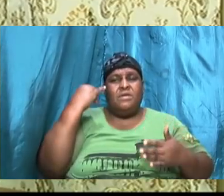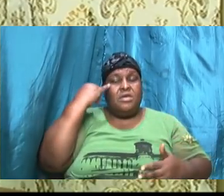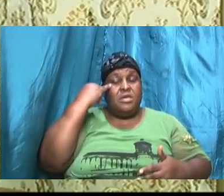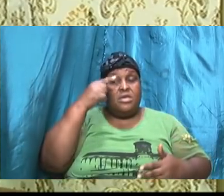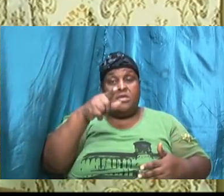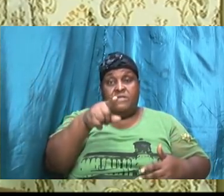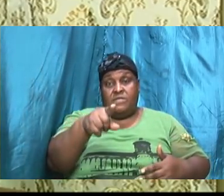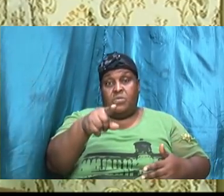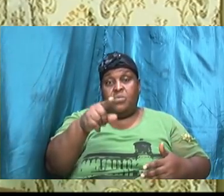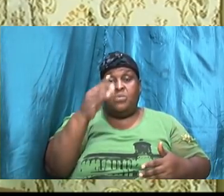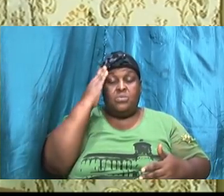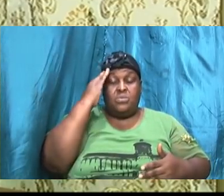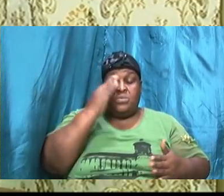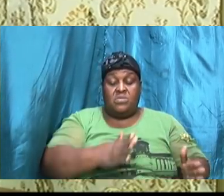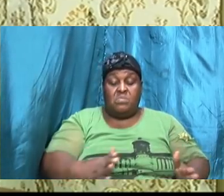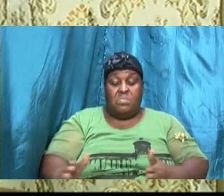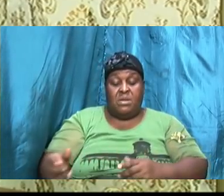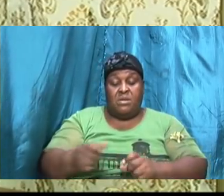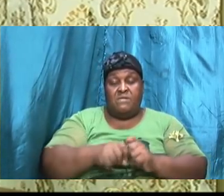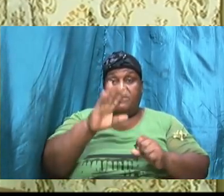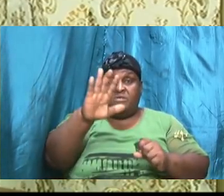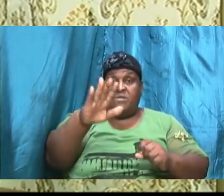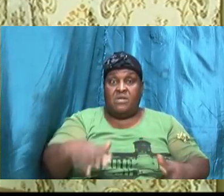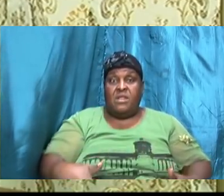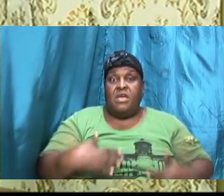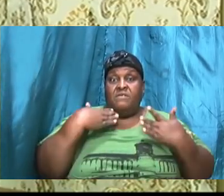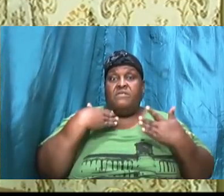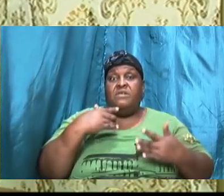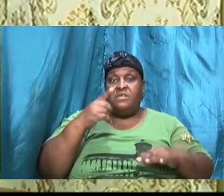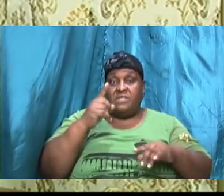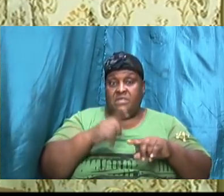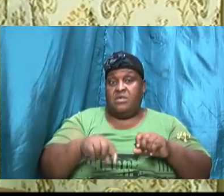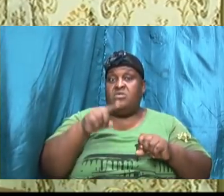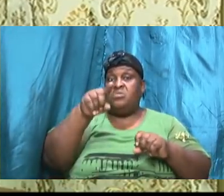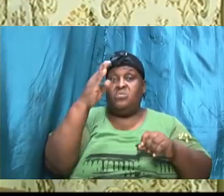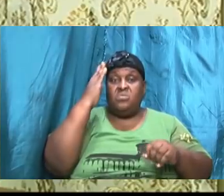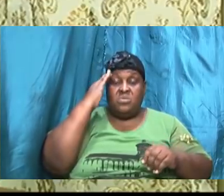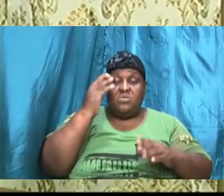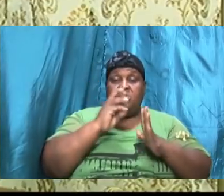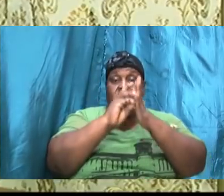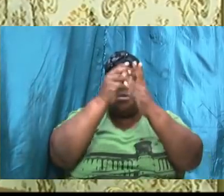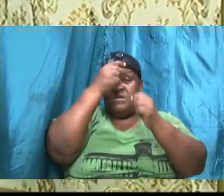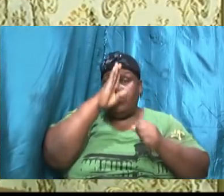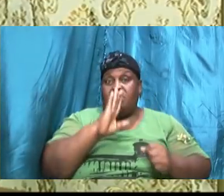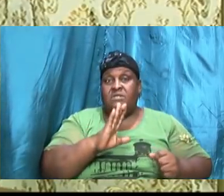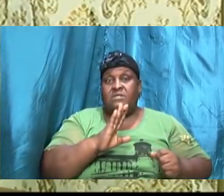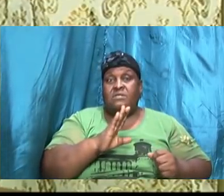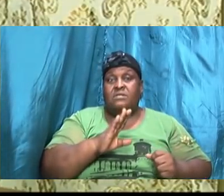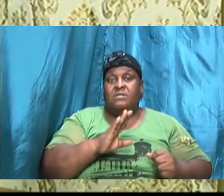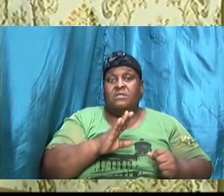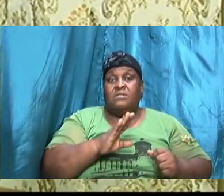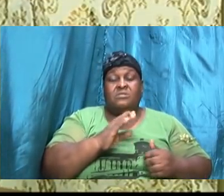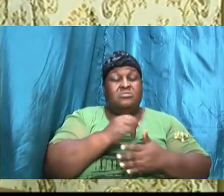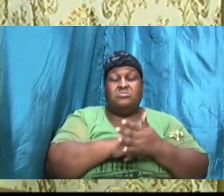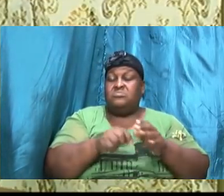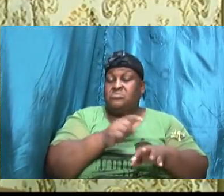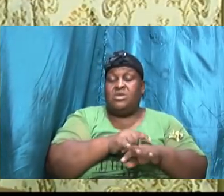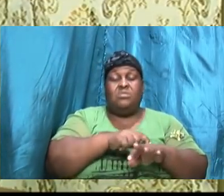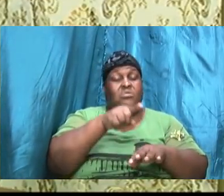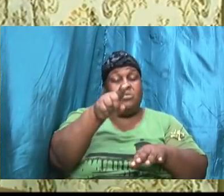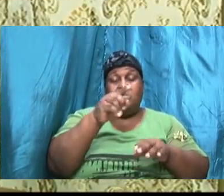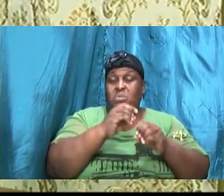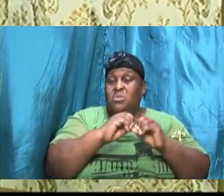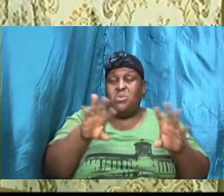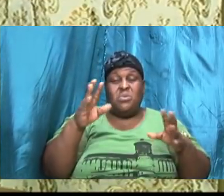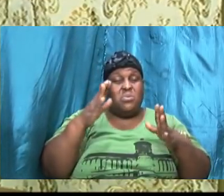for your life, then you will know the will of God for your life. So sometimes we do not ask God, what is your will for my life? How is it